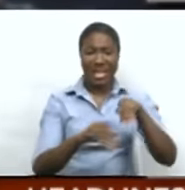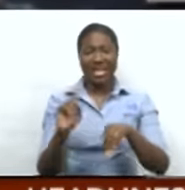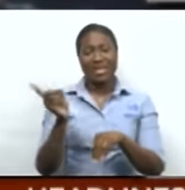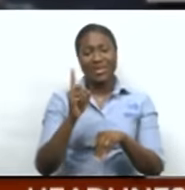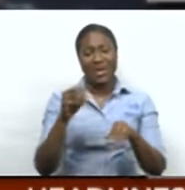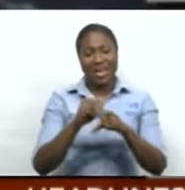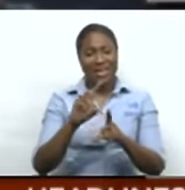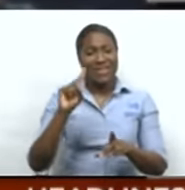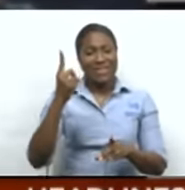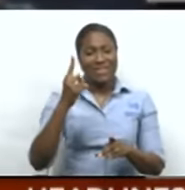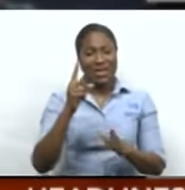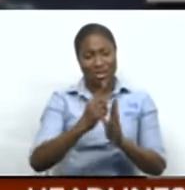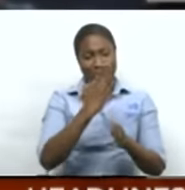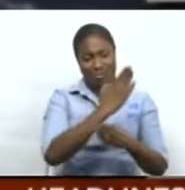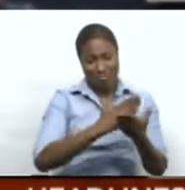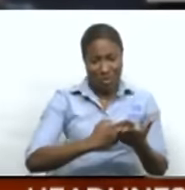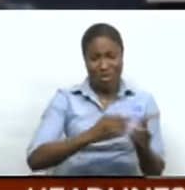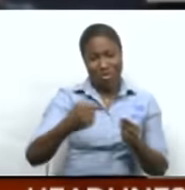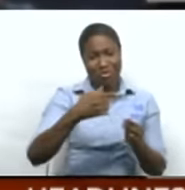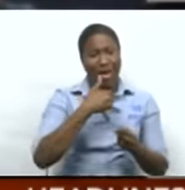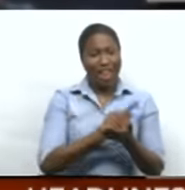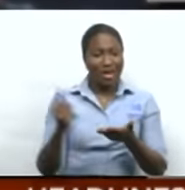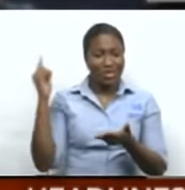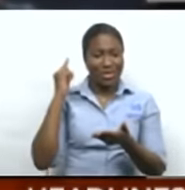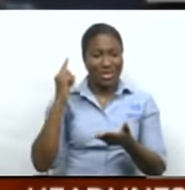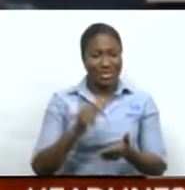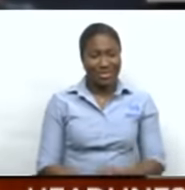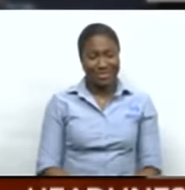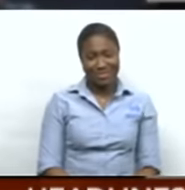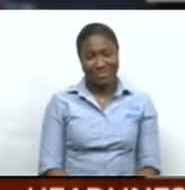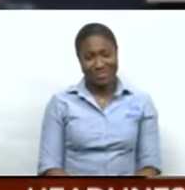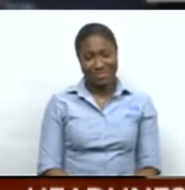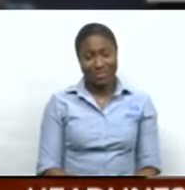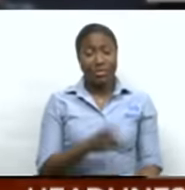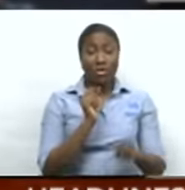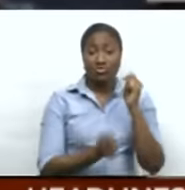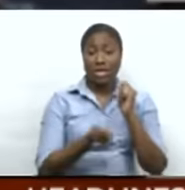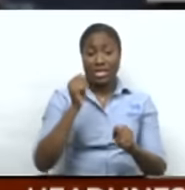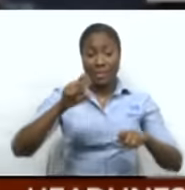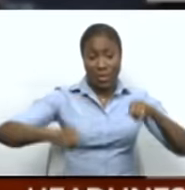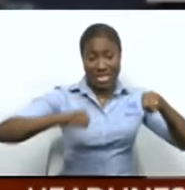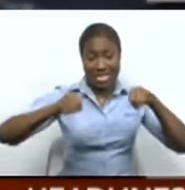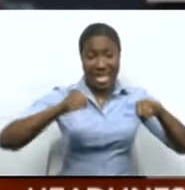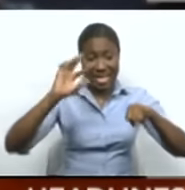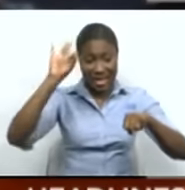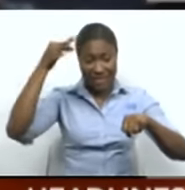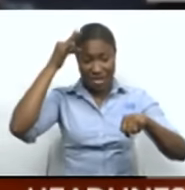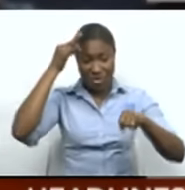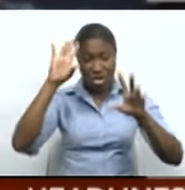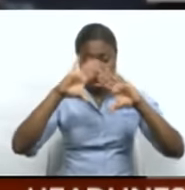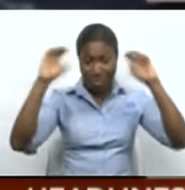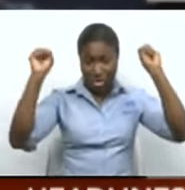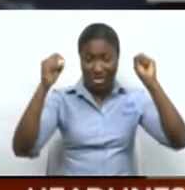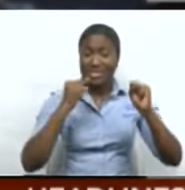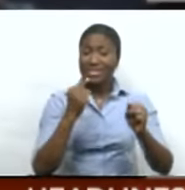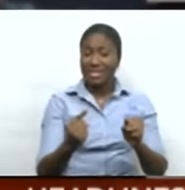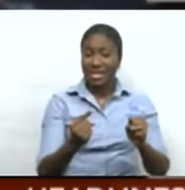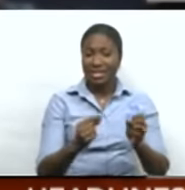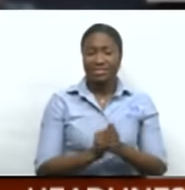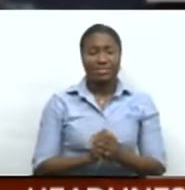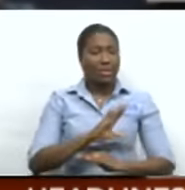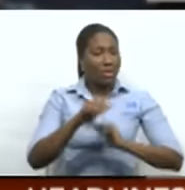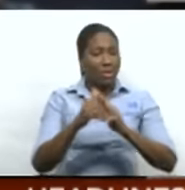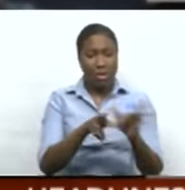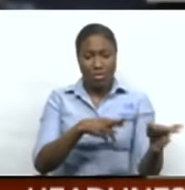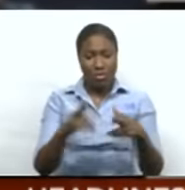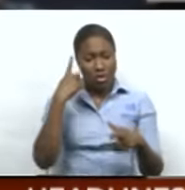the first leg in Berlin, Germany last week. Trinidad and Tobago Cycling Federation President Rowena Williams says all is set